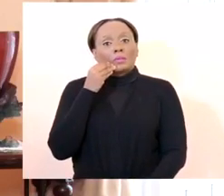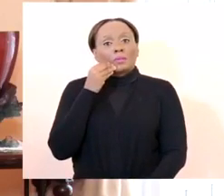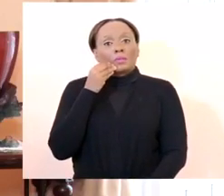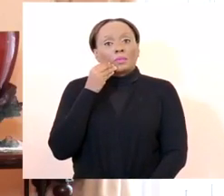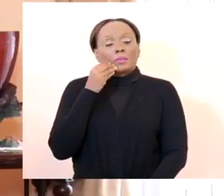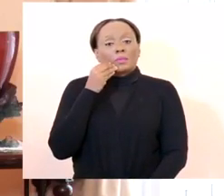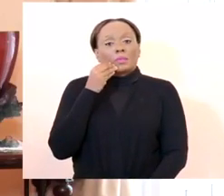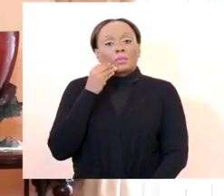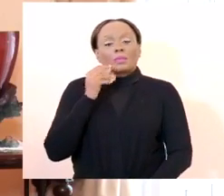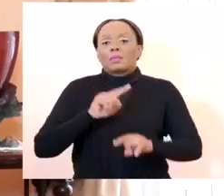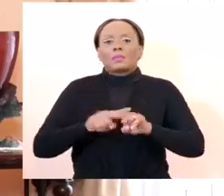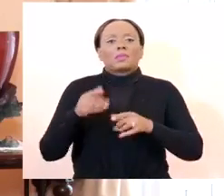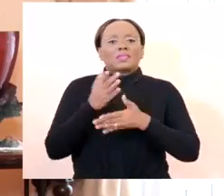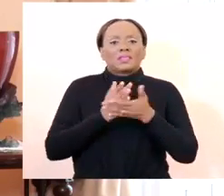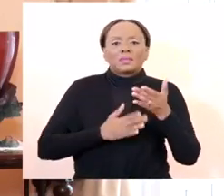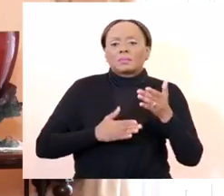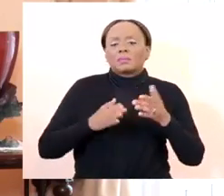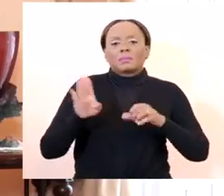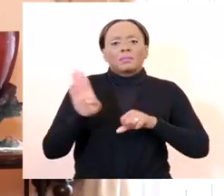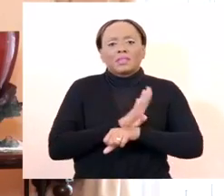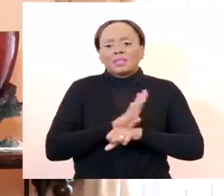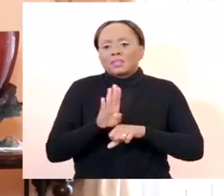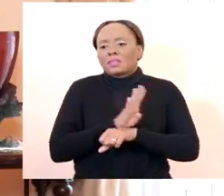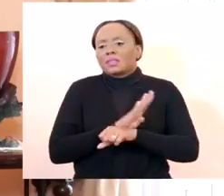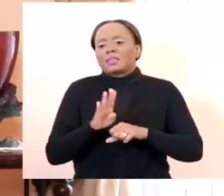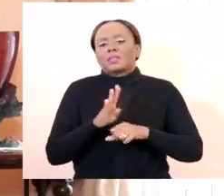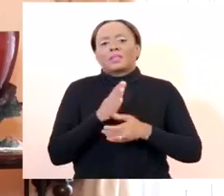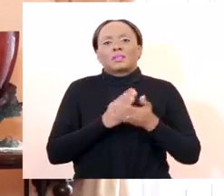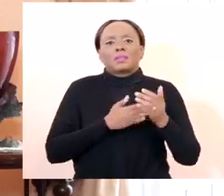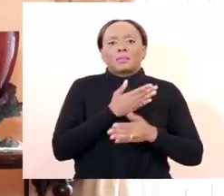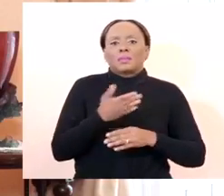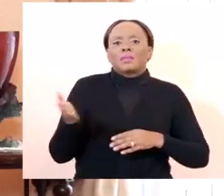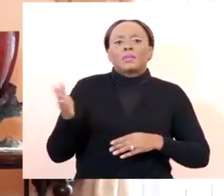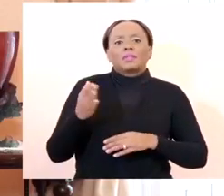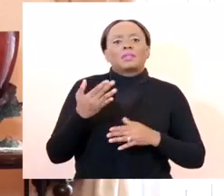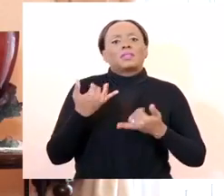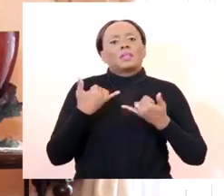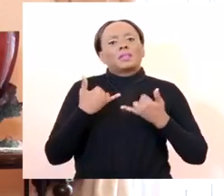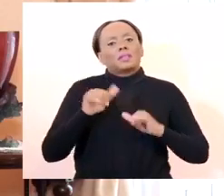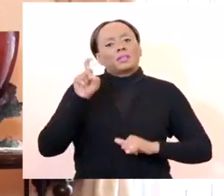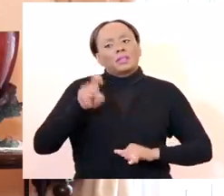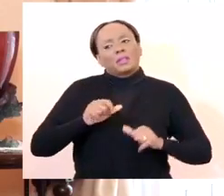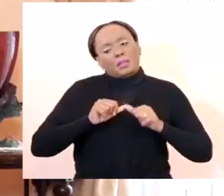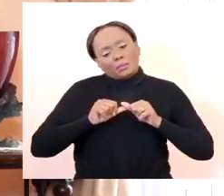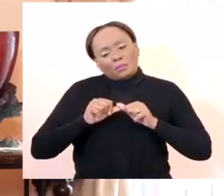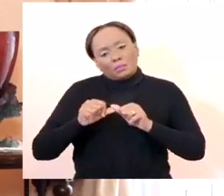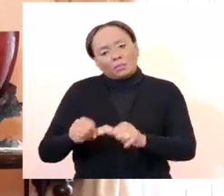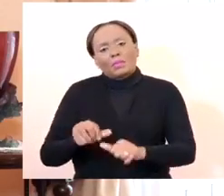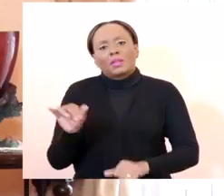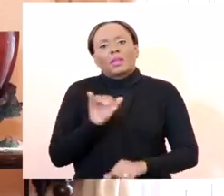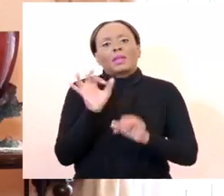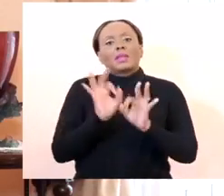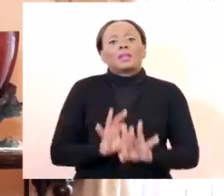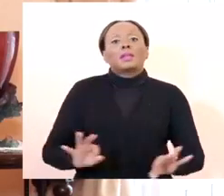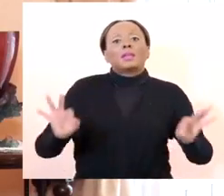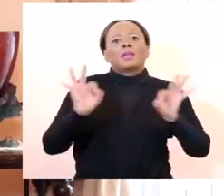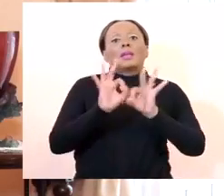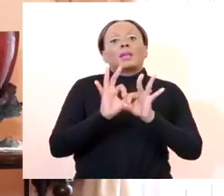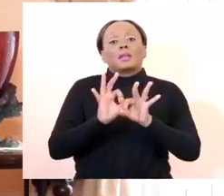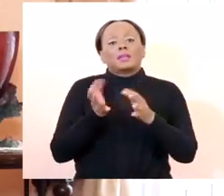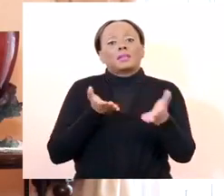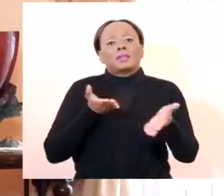things to continue as per usual. And we've called those things essential services. Essential services are